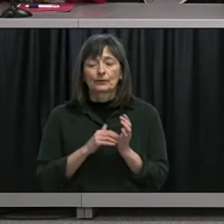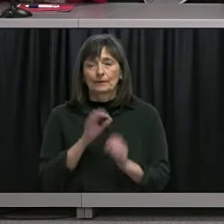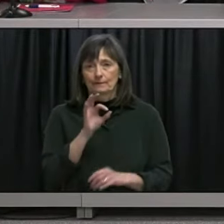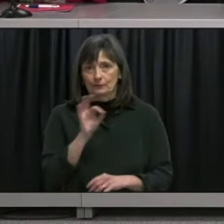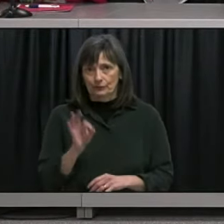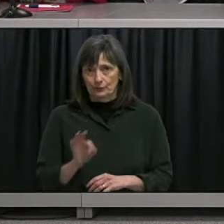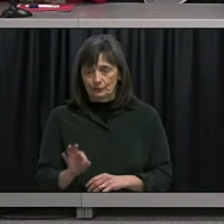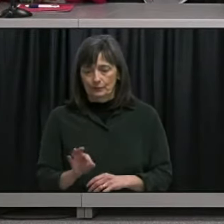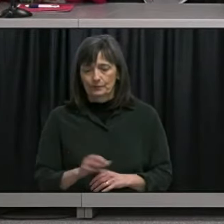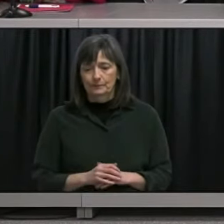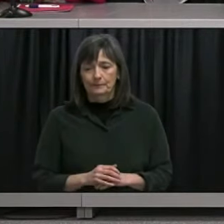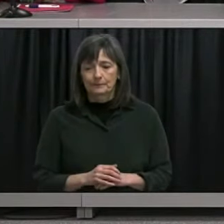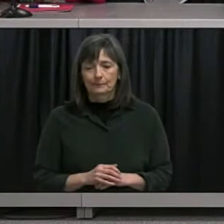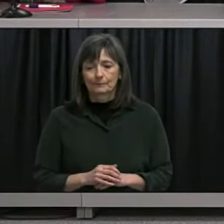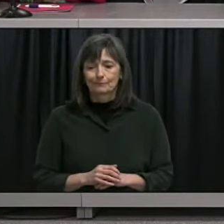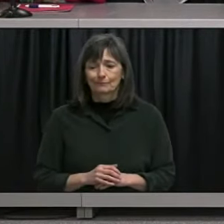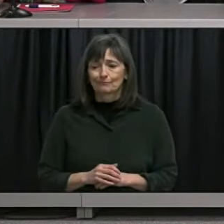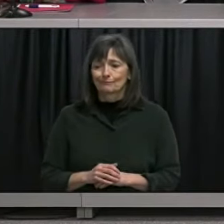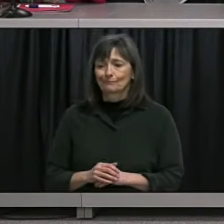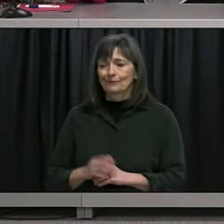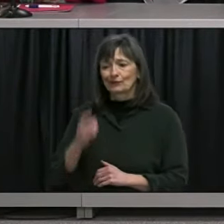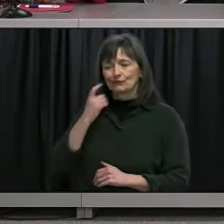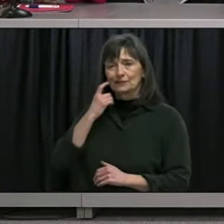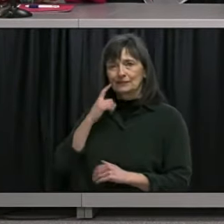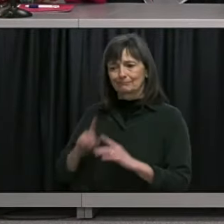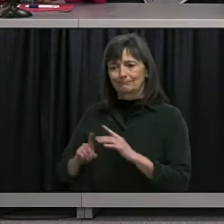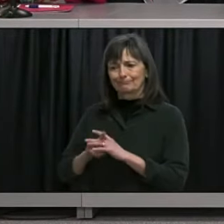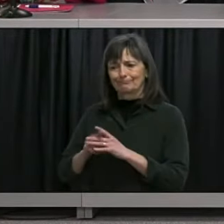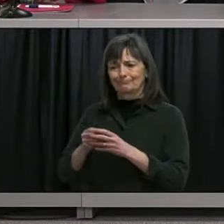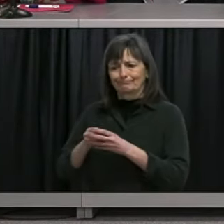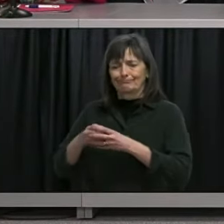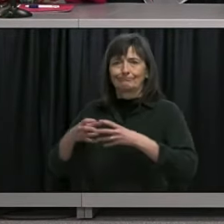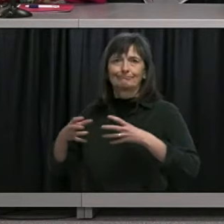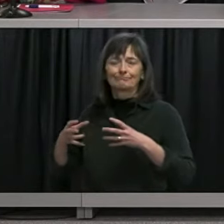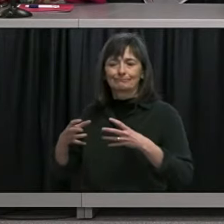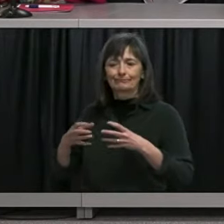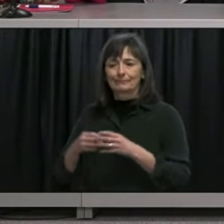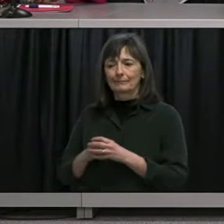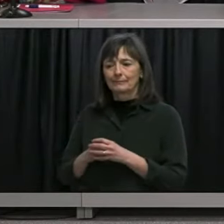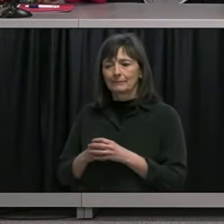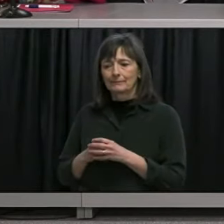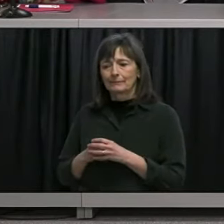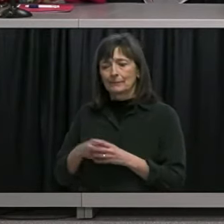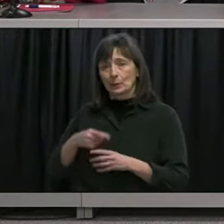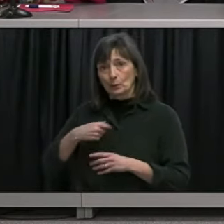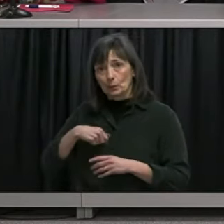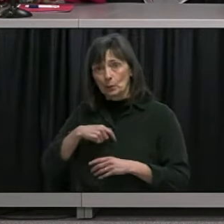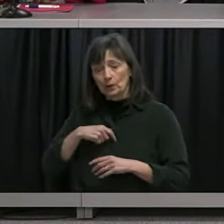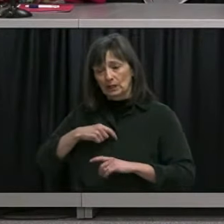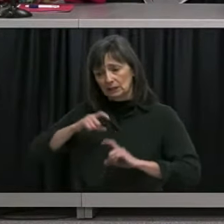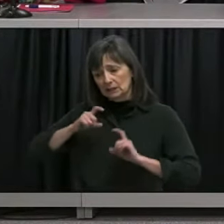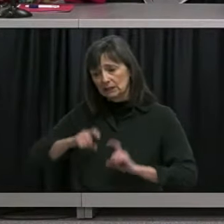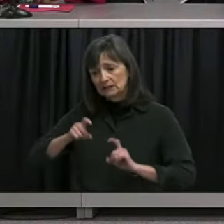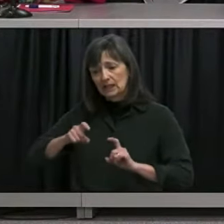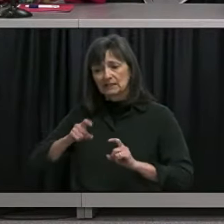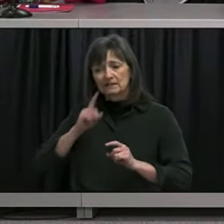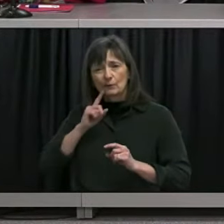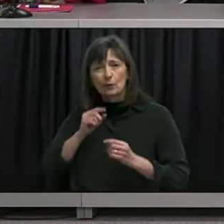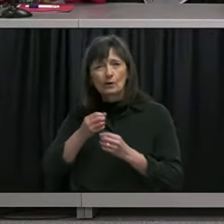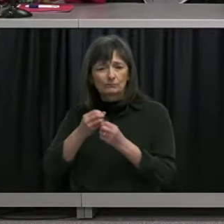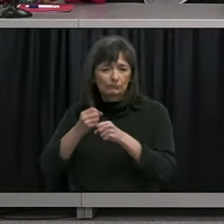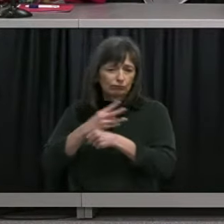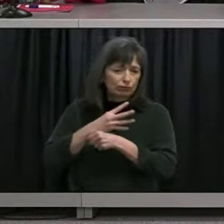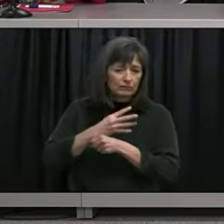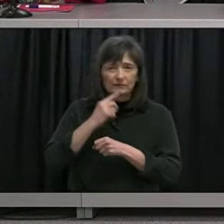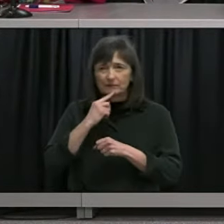of this outbreak you mentioned that we weren't testing all of our new cases for variants at the time or sending them